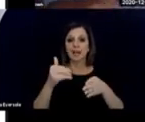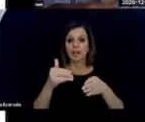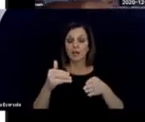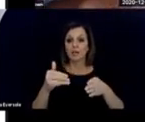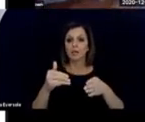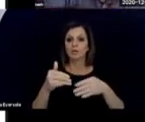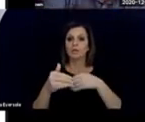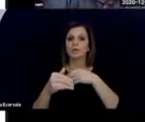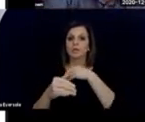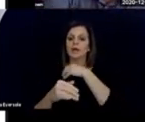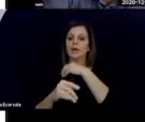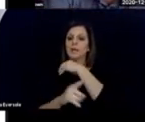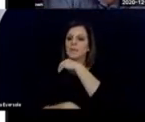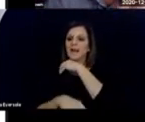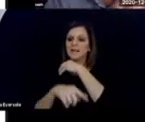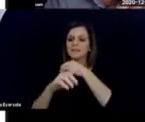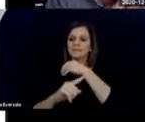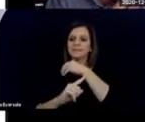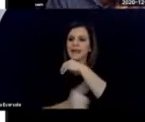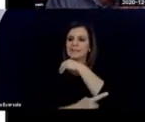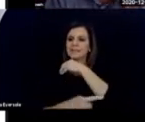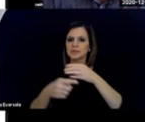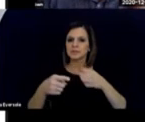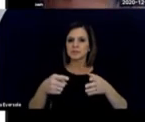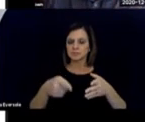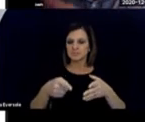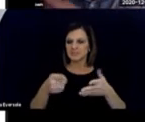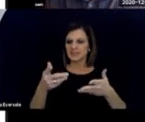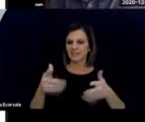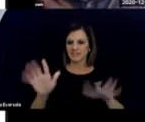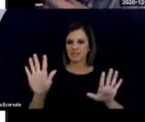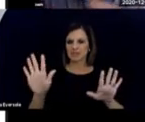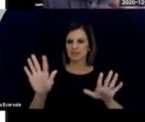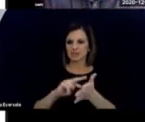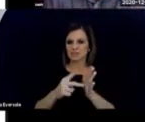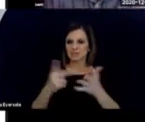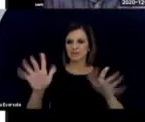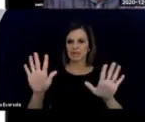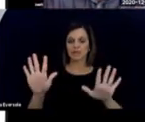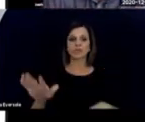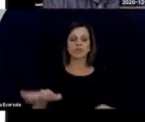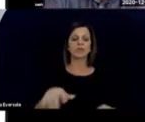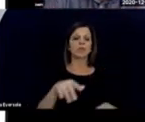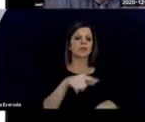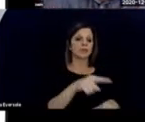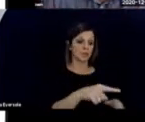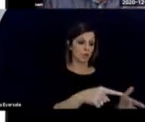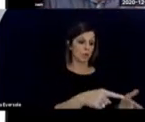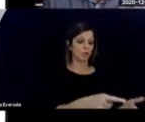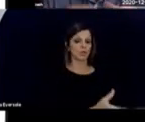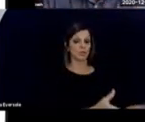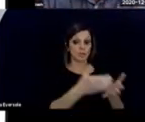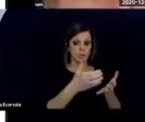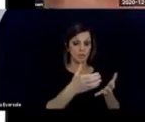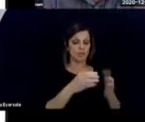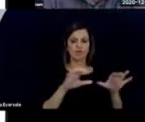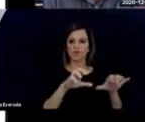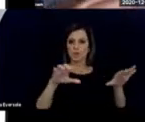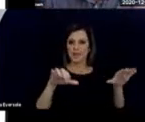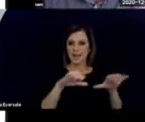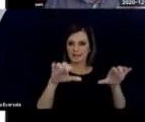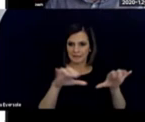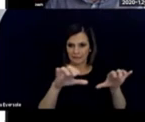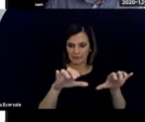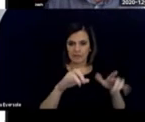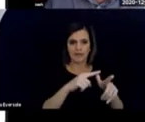So you go to the white bowl. You see what's coming next. You do the activity and then you bring that object back and you